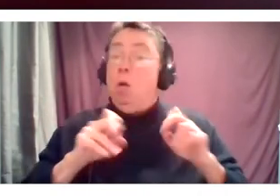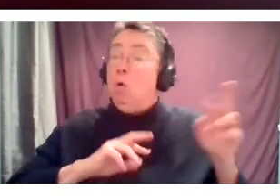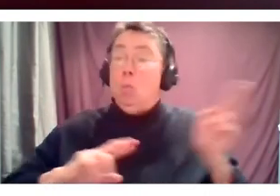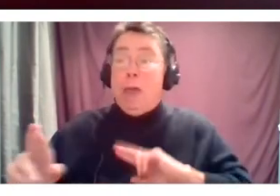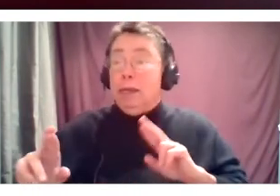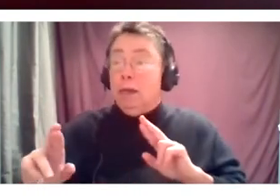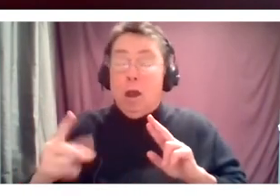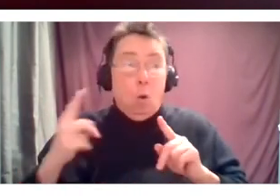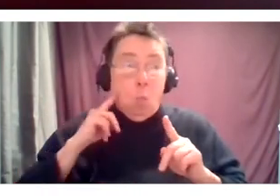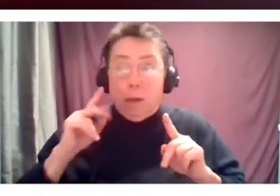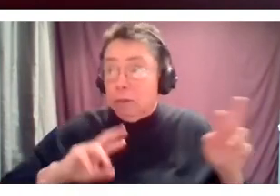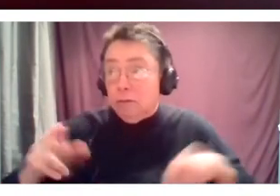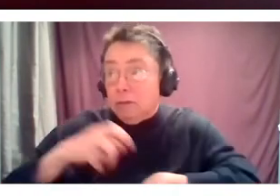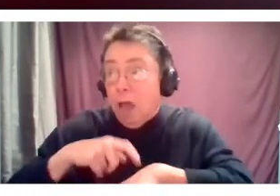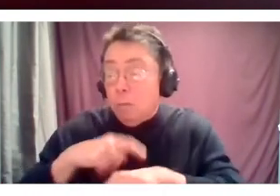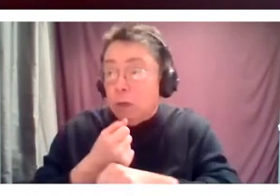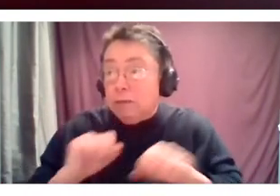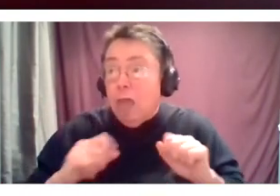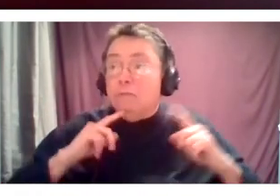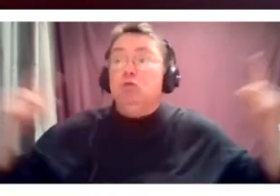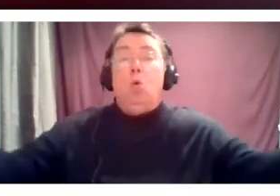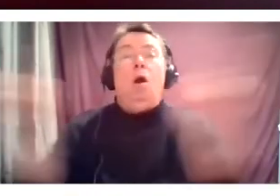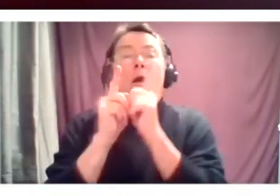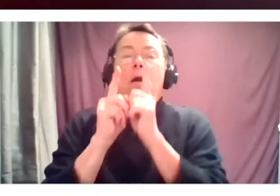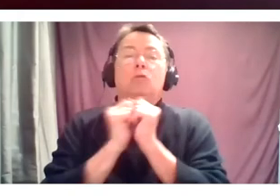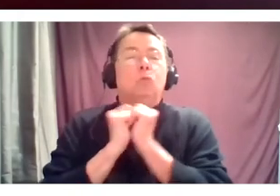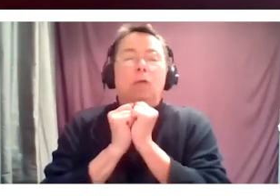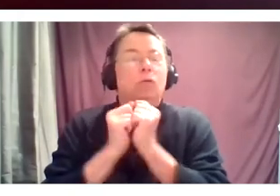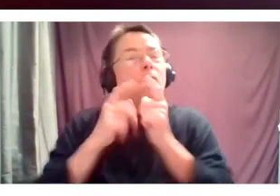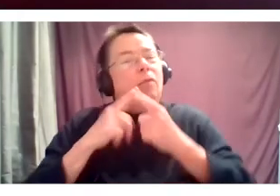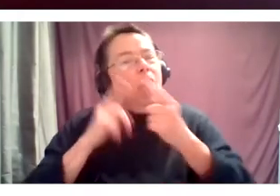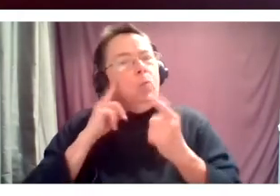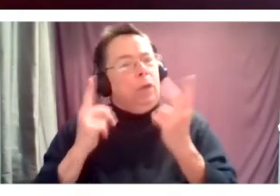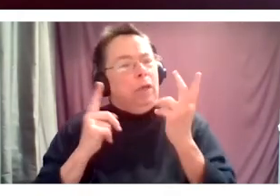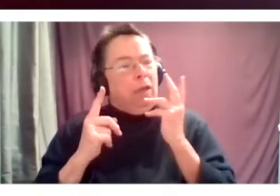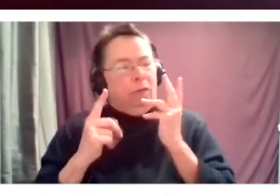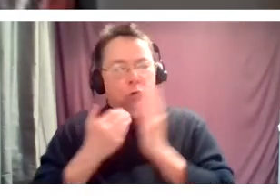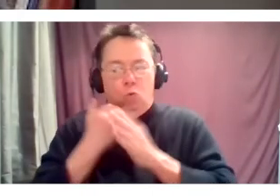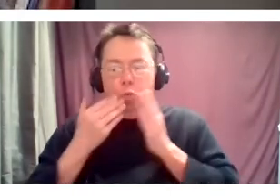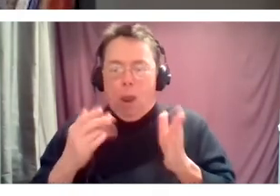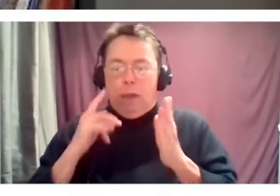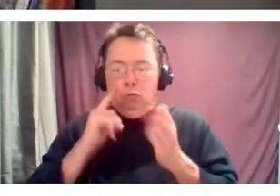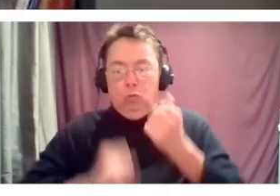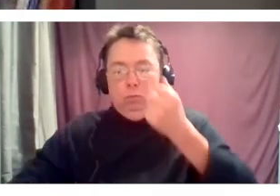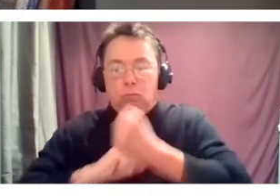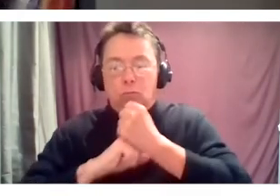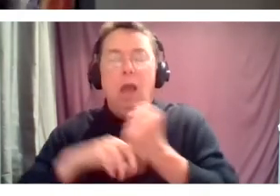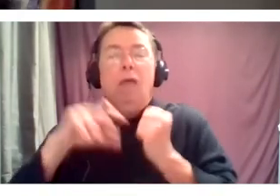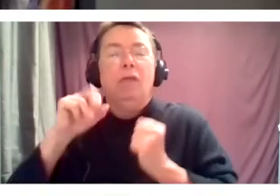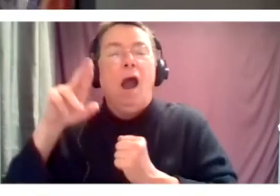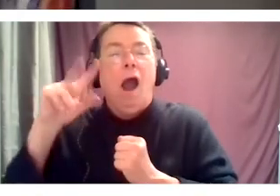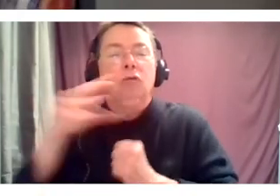a new way to continue to be a voice for the arts as well as for healing. Thank you, Dana.